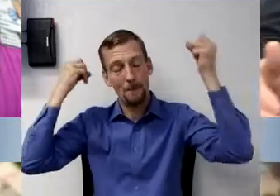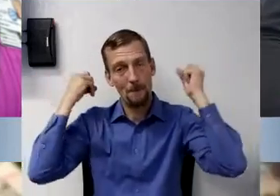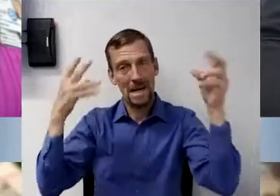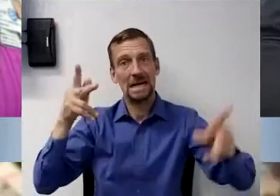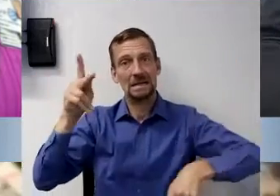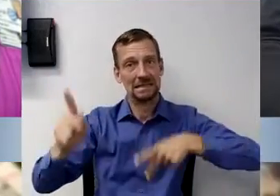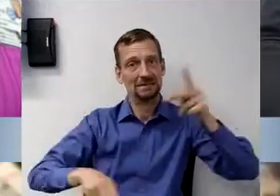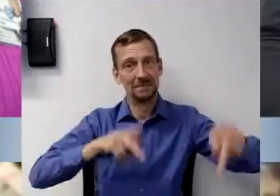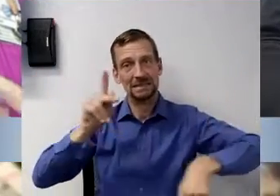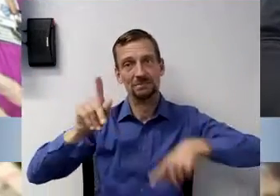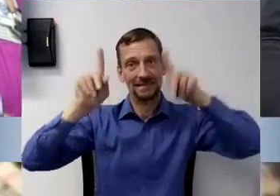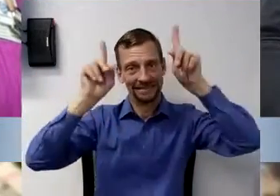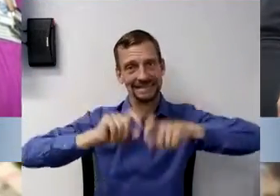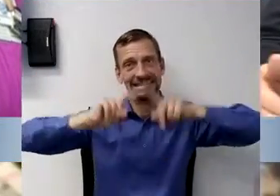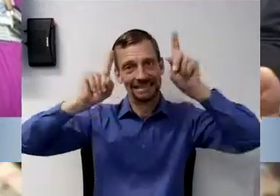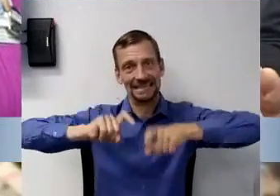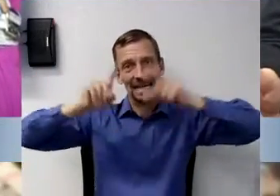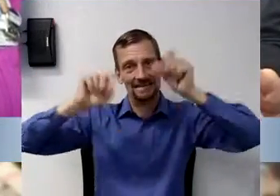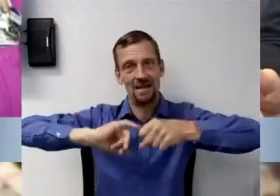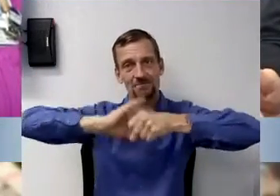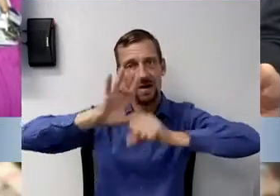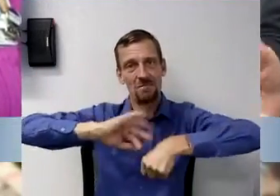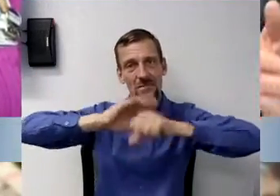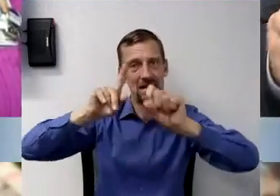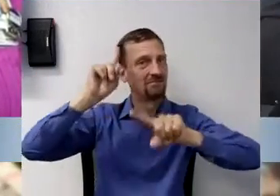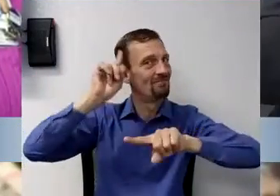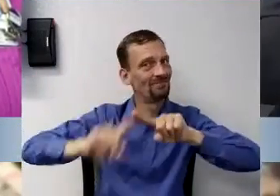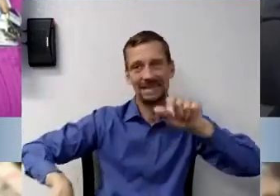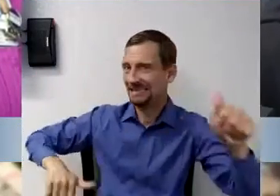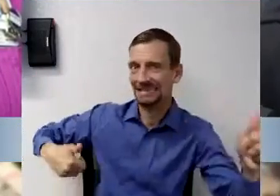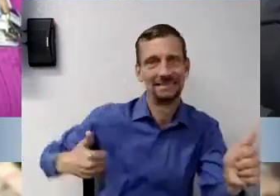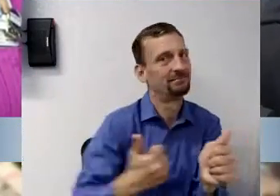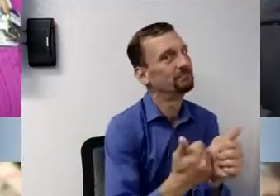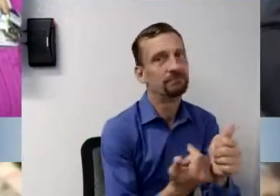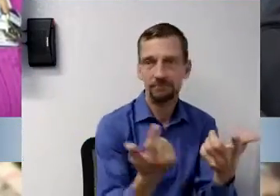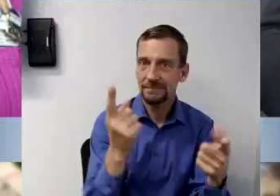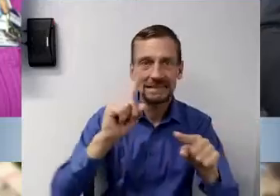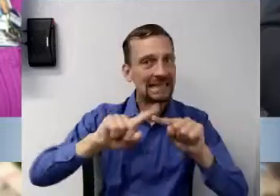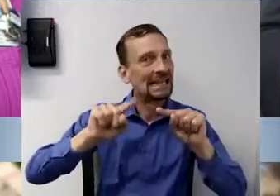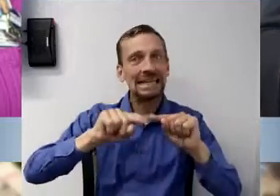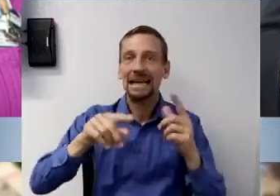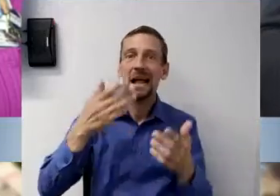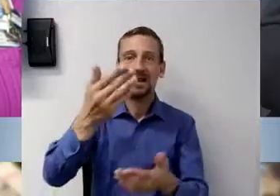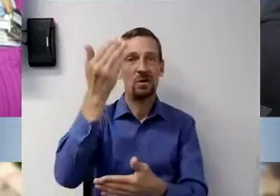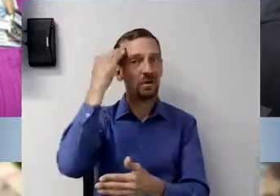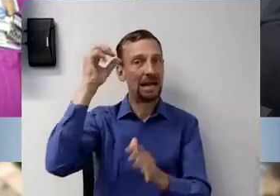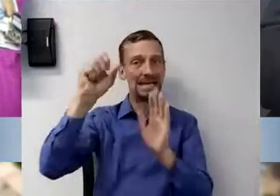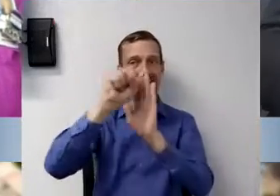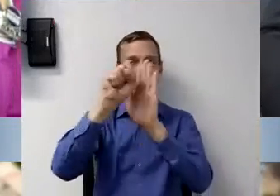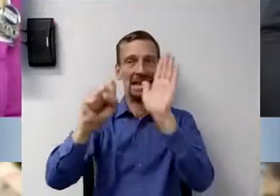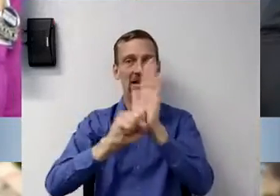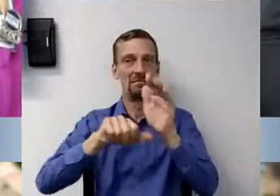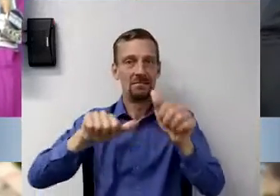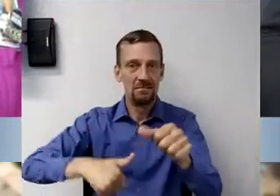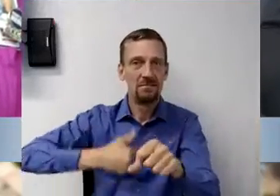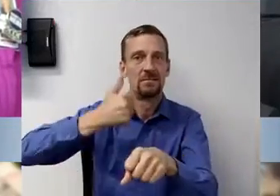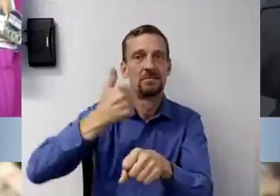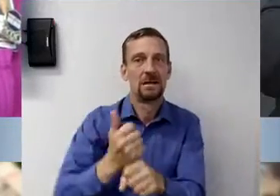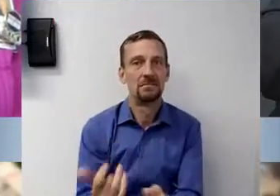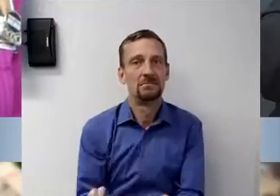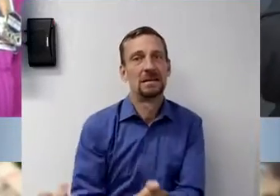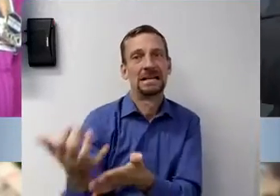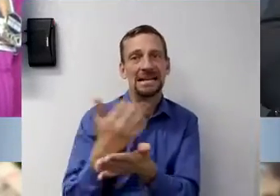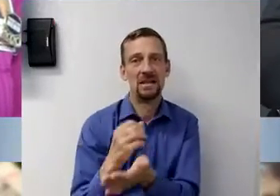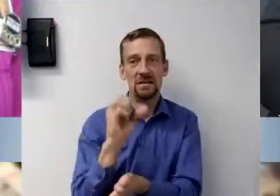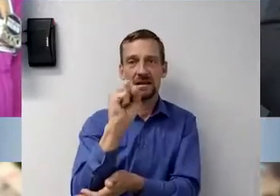um, that they, they cannot keep up. Um, you heard about the state setting up specimen collection sites